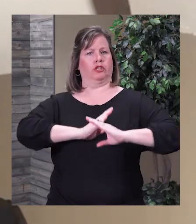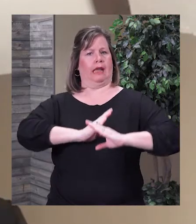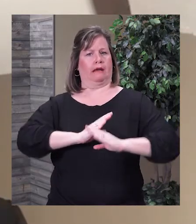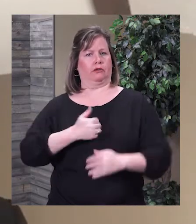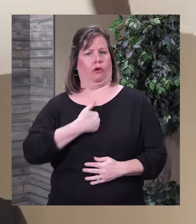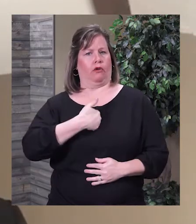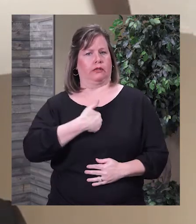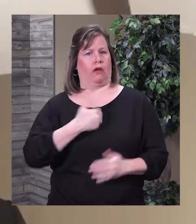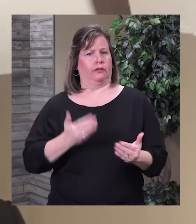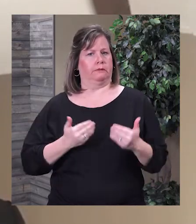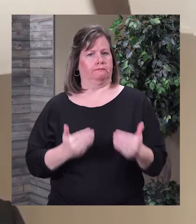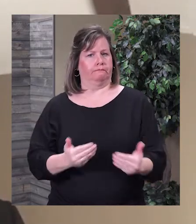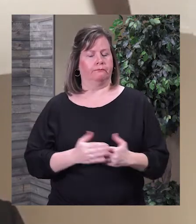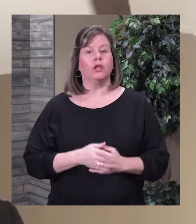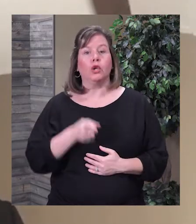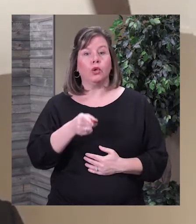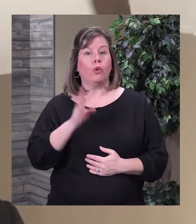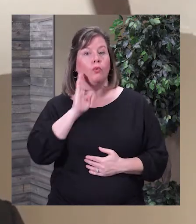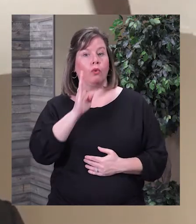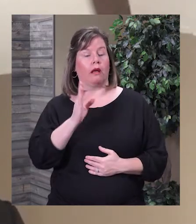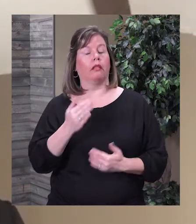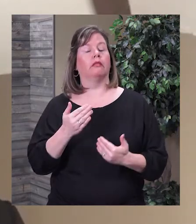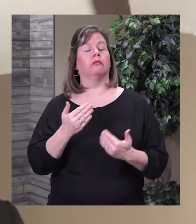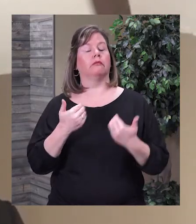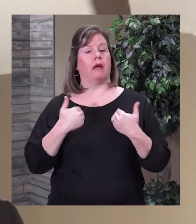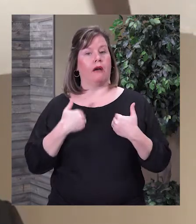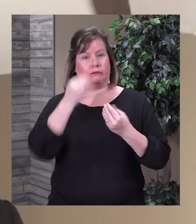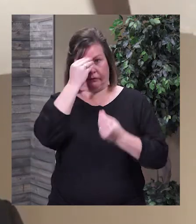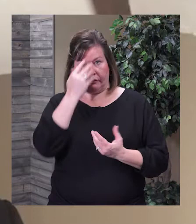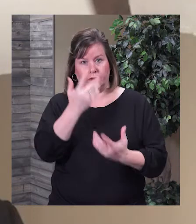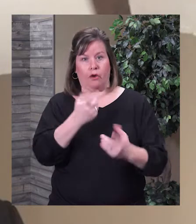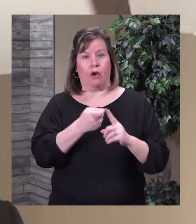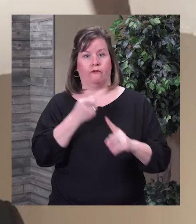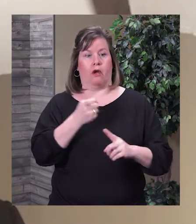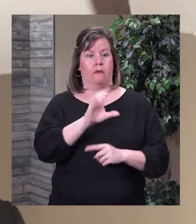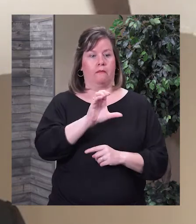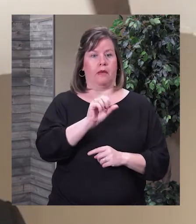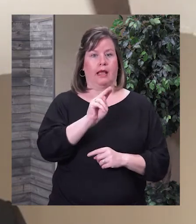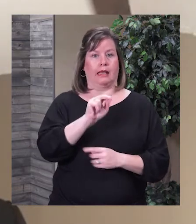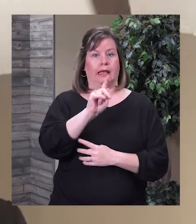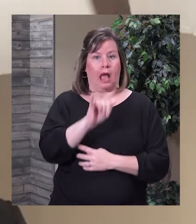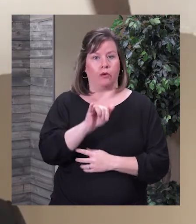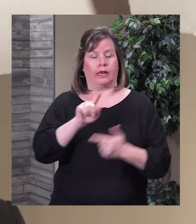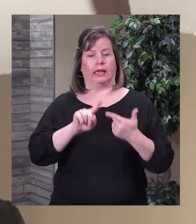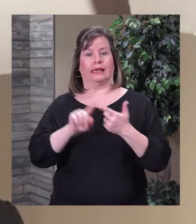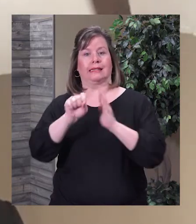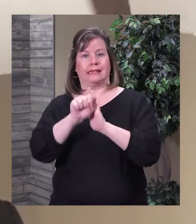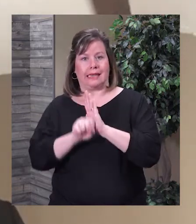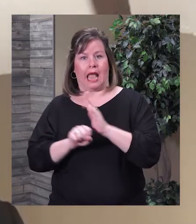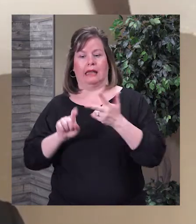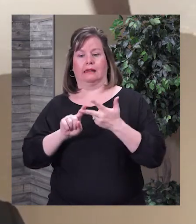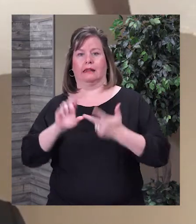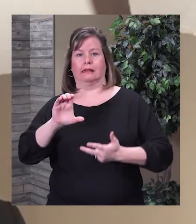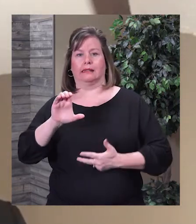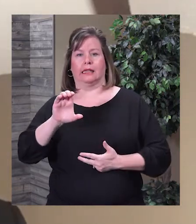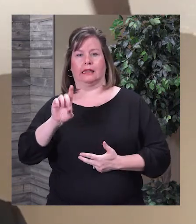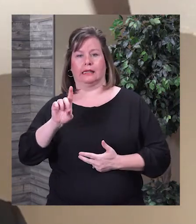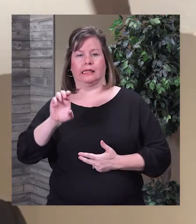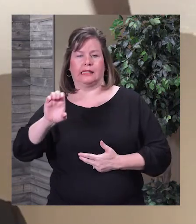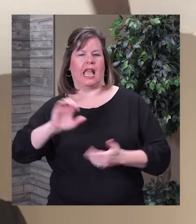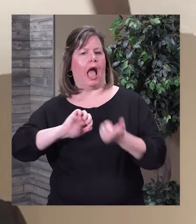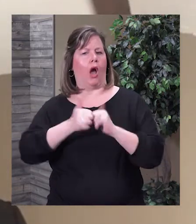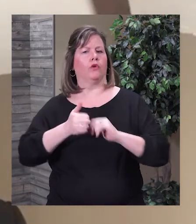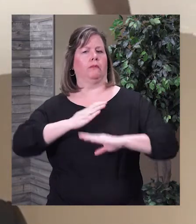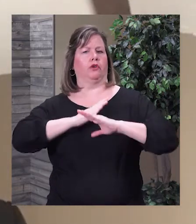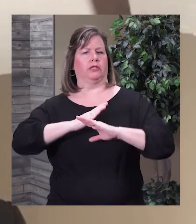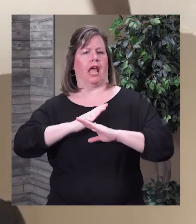You should be expecting to see information from the county, the state, the CDC in the days and weeks to come about how we can do that